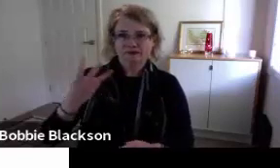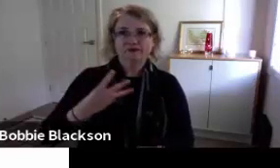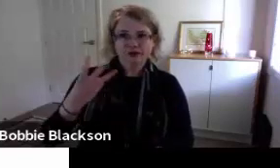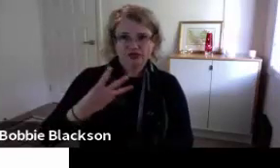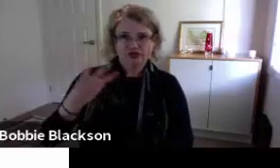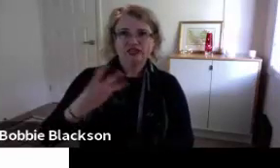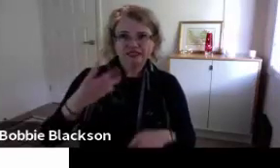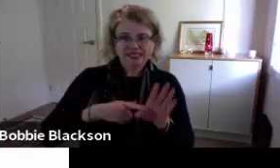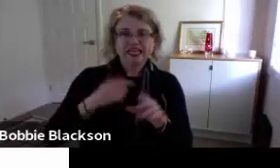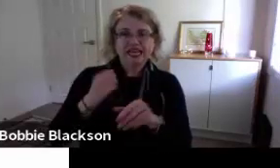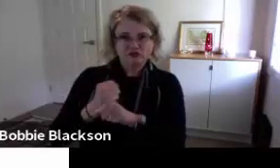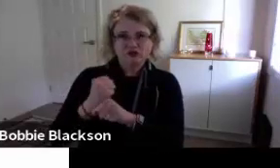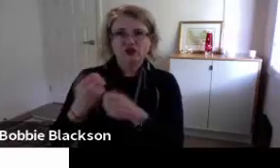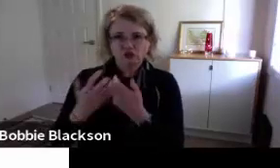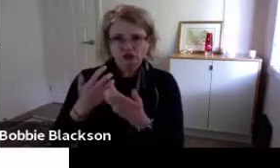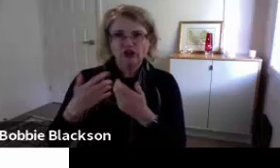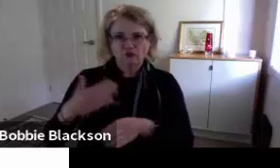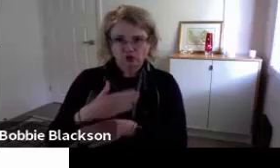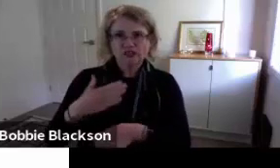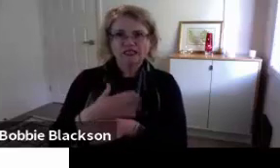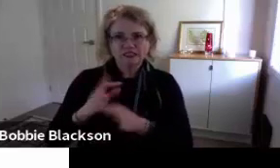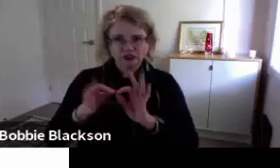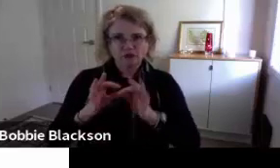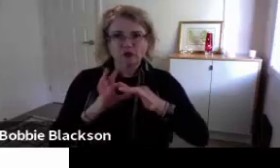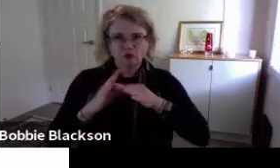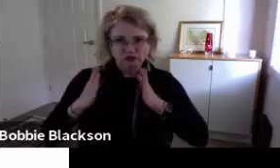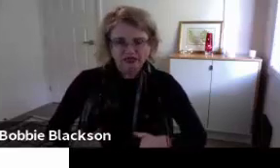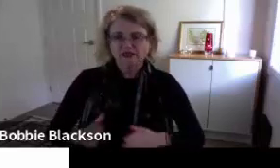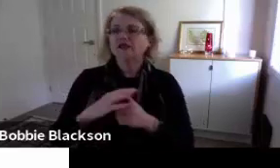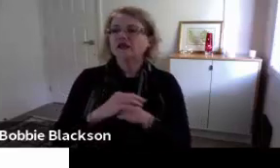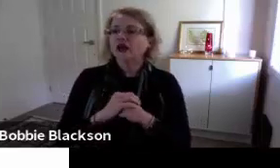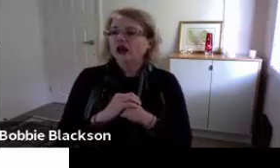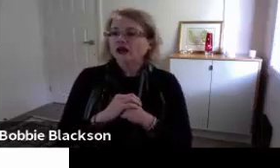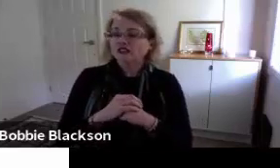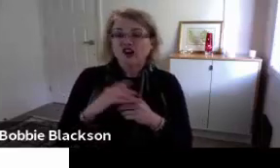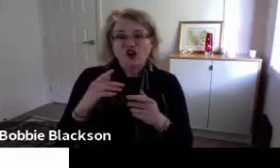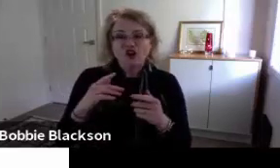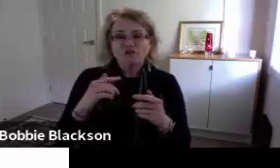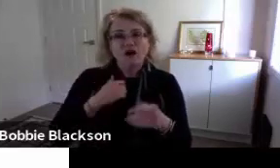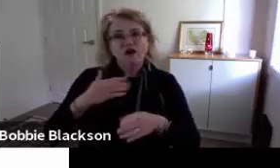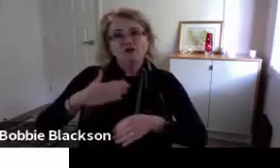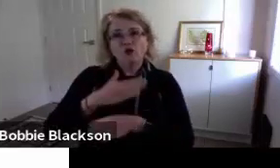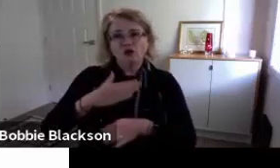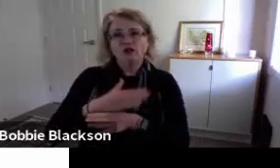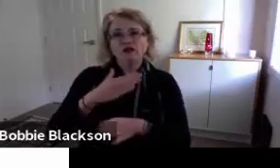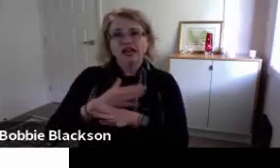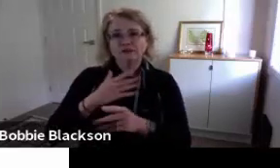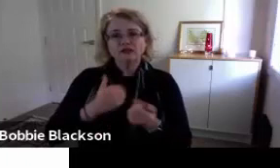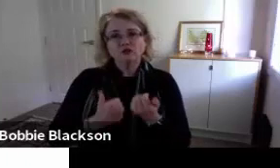at Griffith University. I've been working at interpreter coordinator